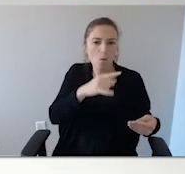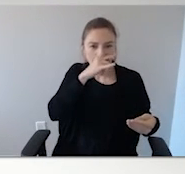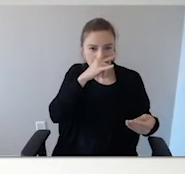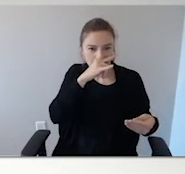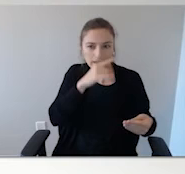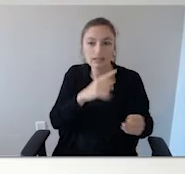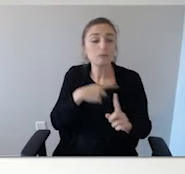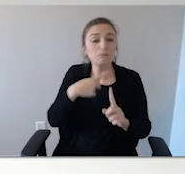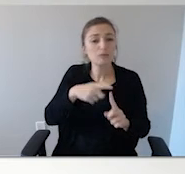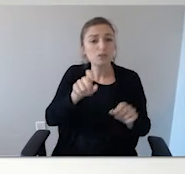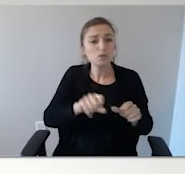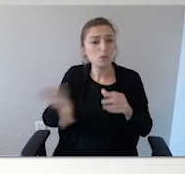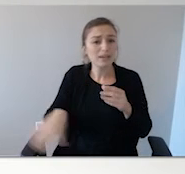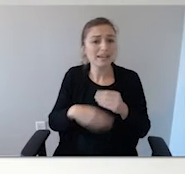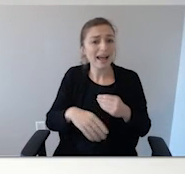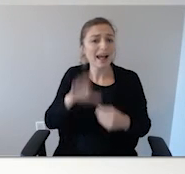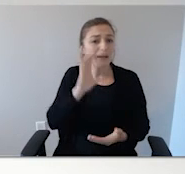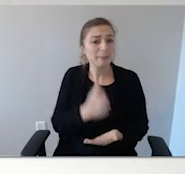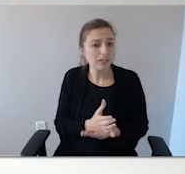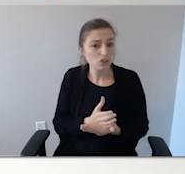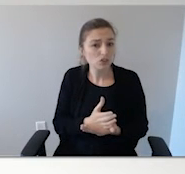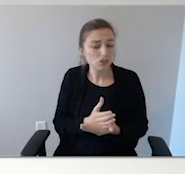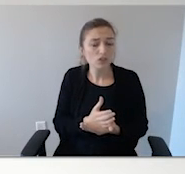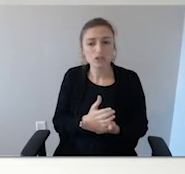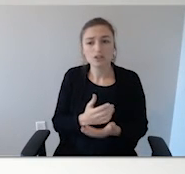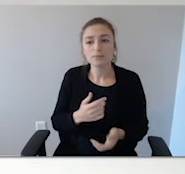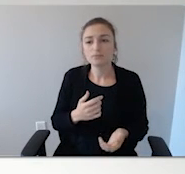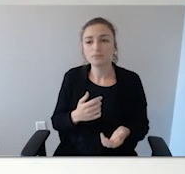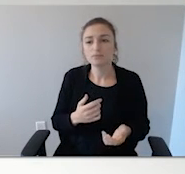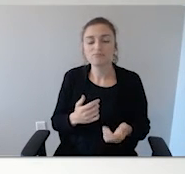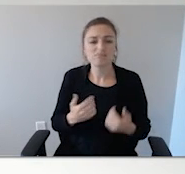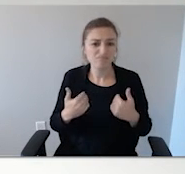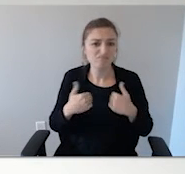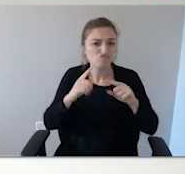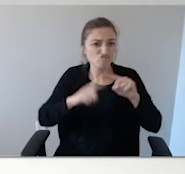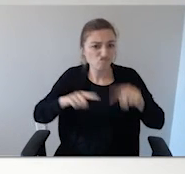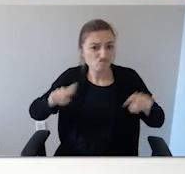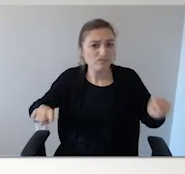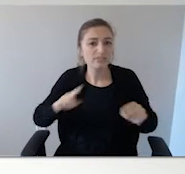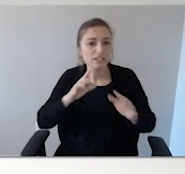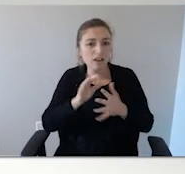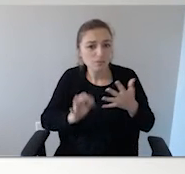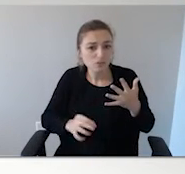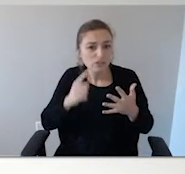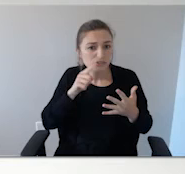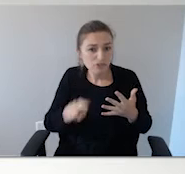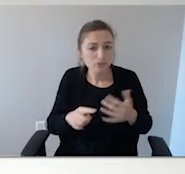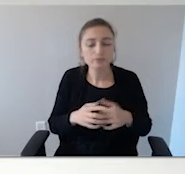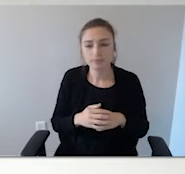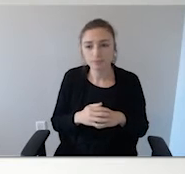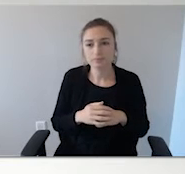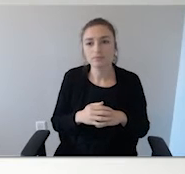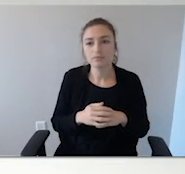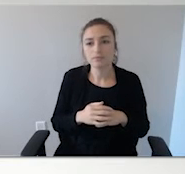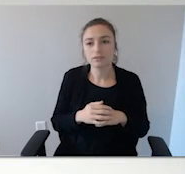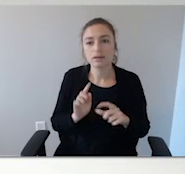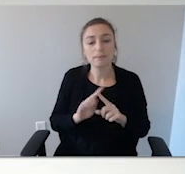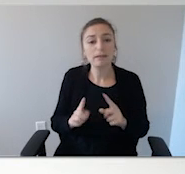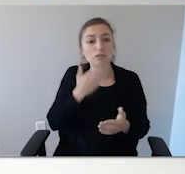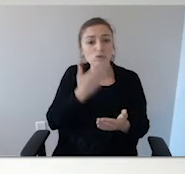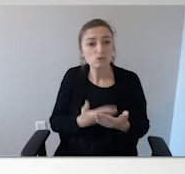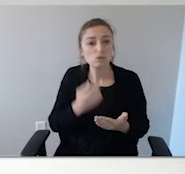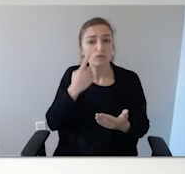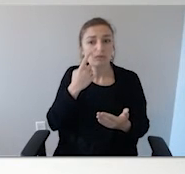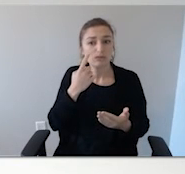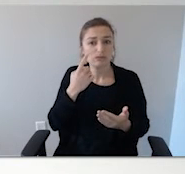Logo. And I believe there's a spot inside for a picture, but my suggestion is you put it here. That way they know exactly who this Medipal is for.